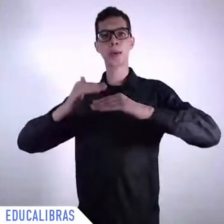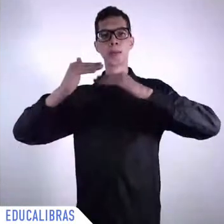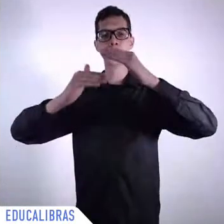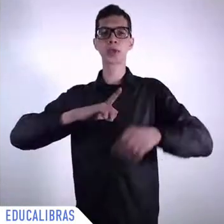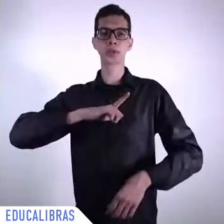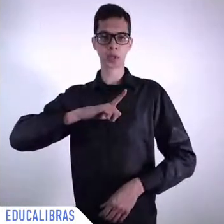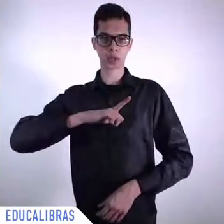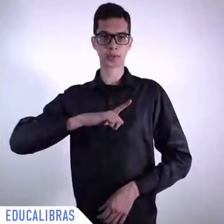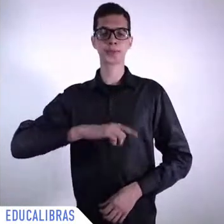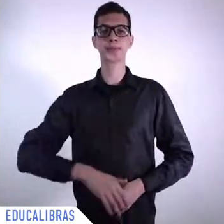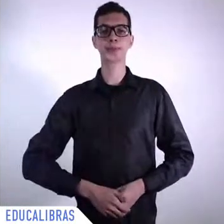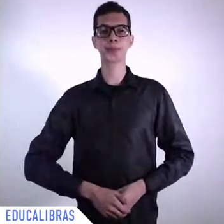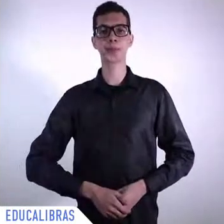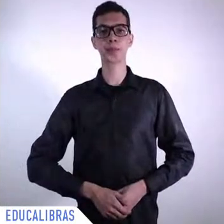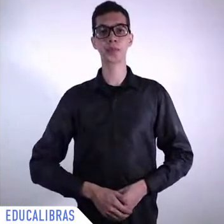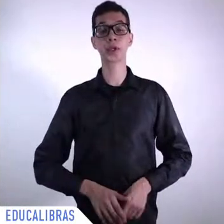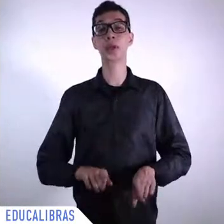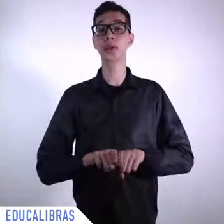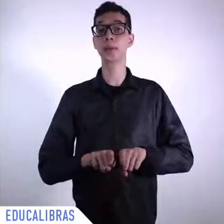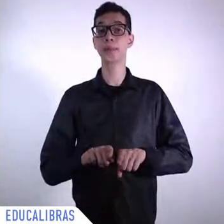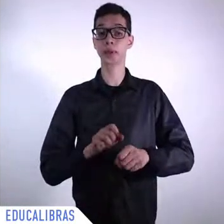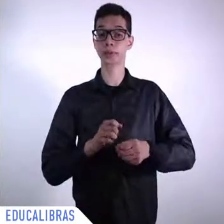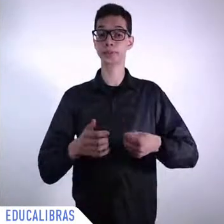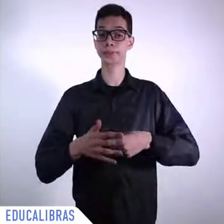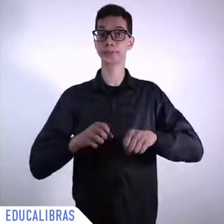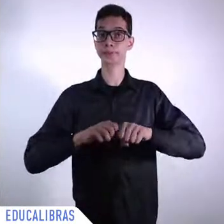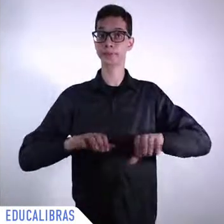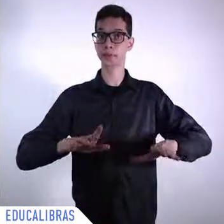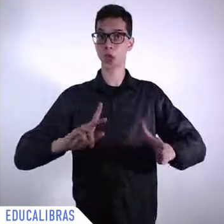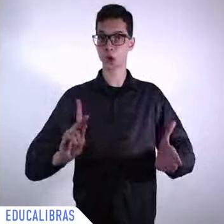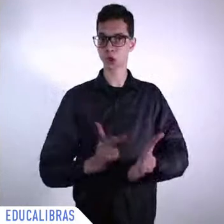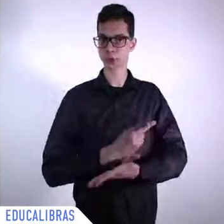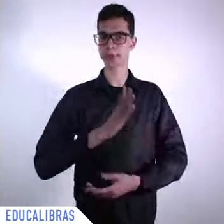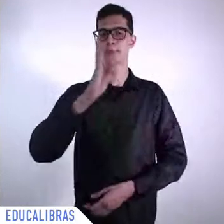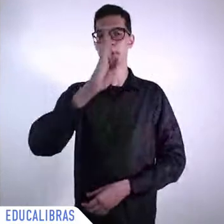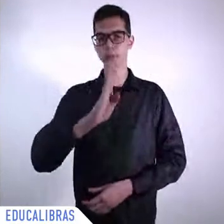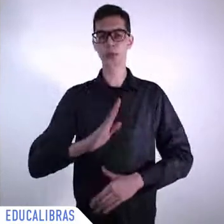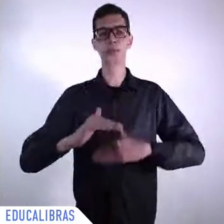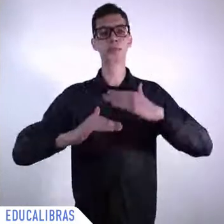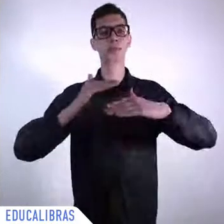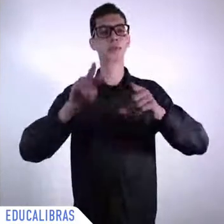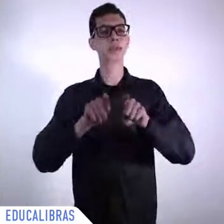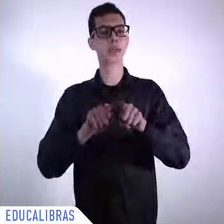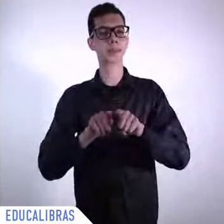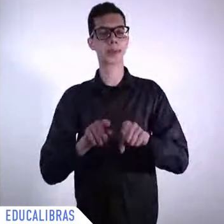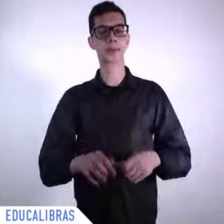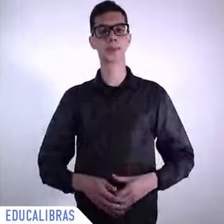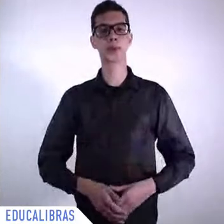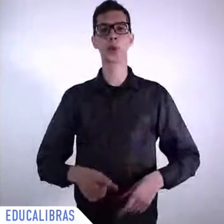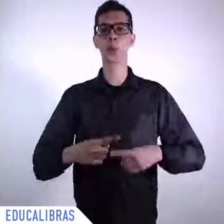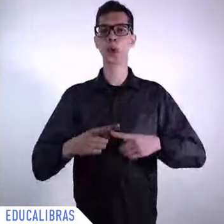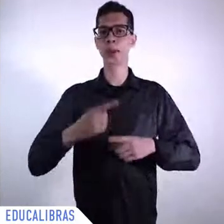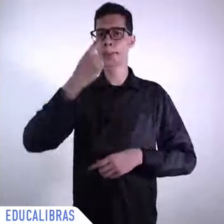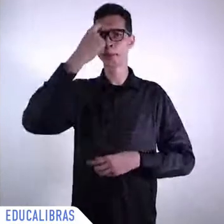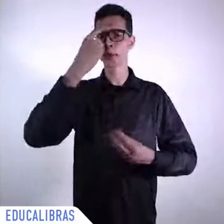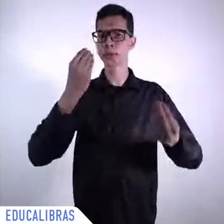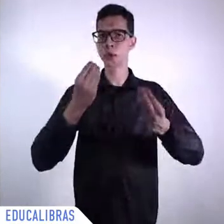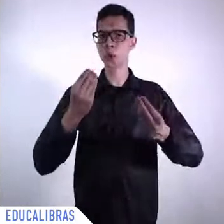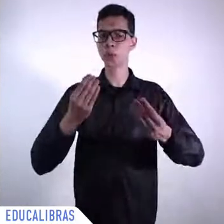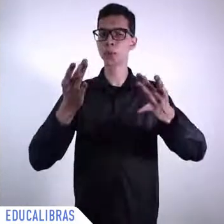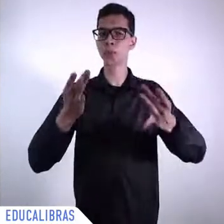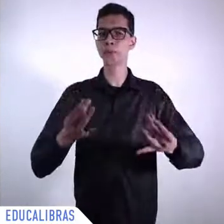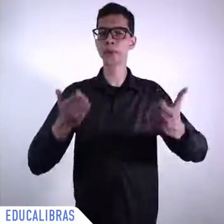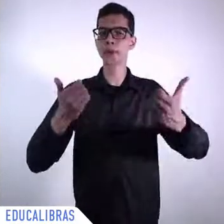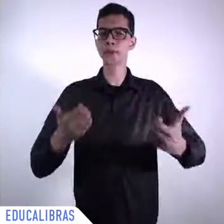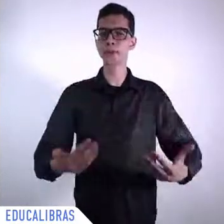largely, into defining some of the concepts that we have embraced today within the United Nations system. Definitely,